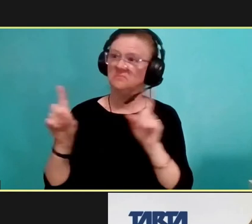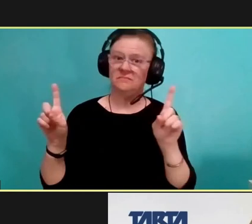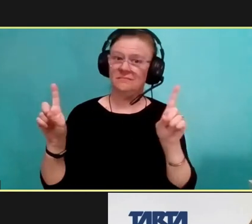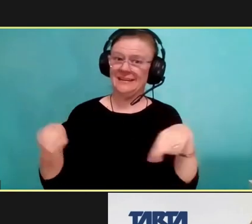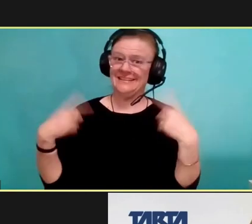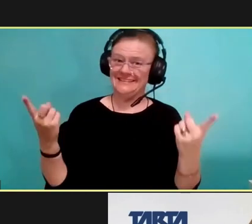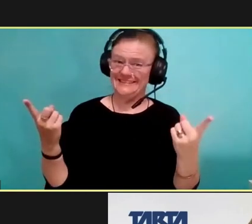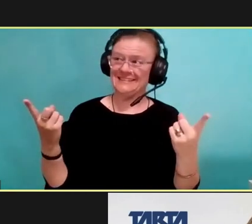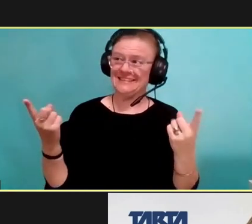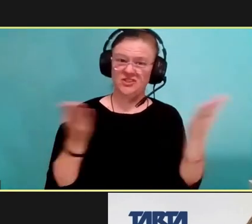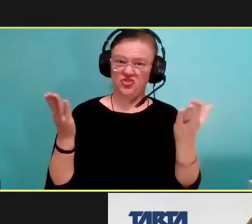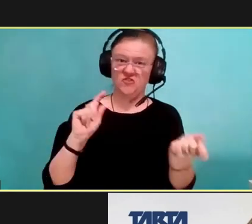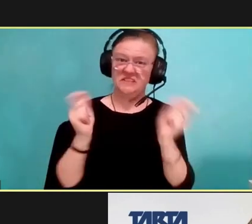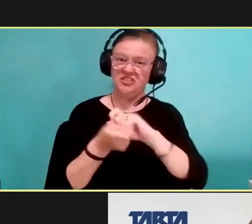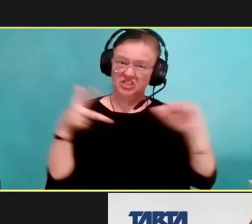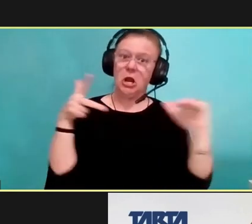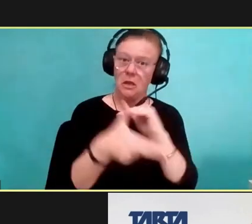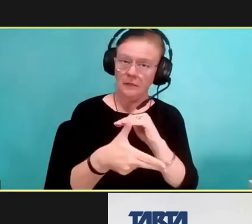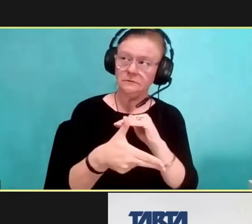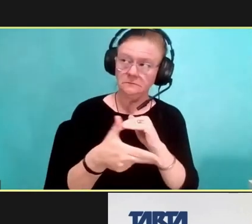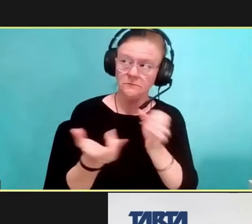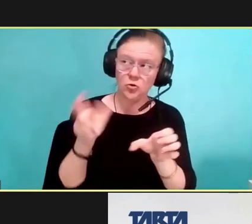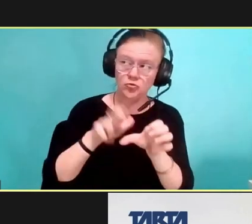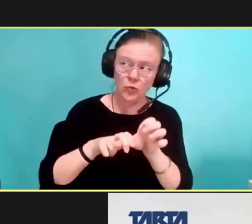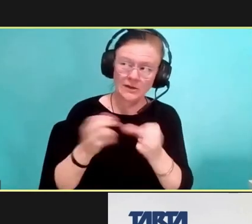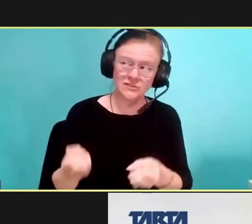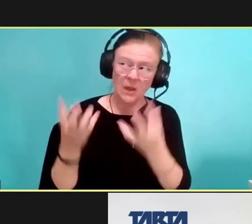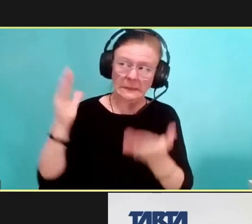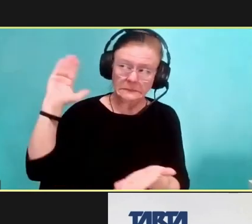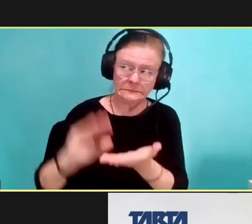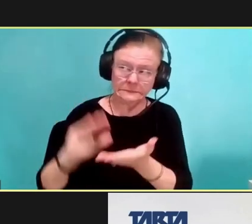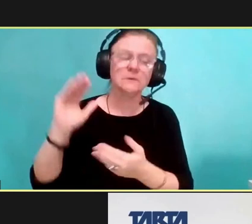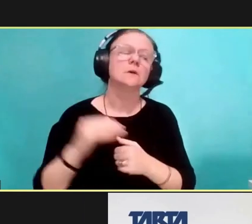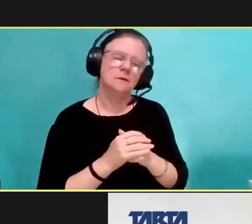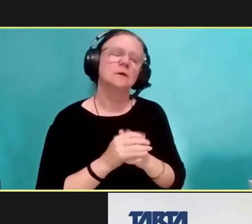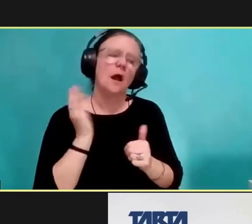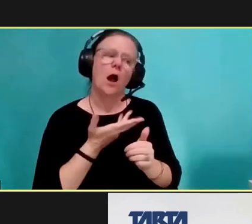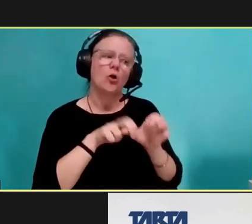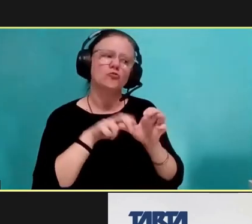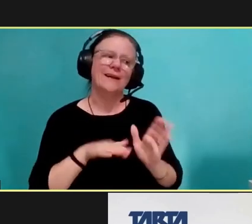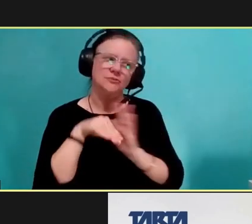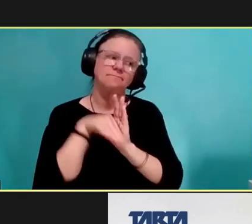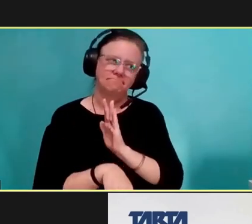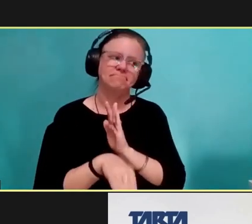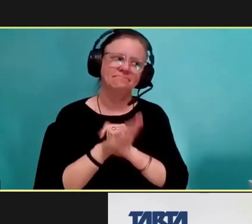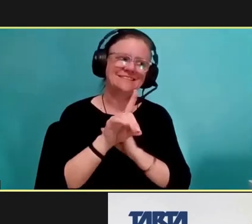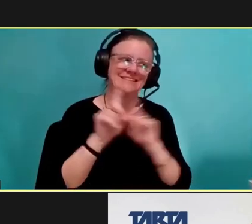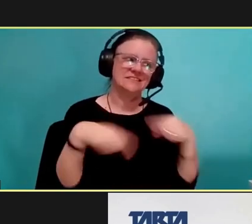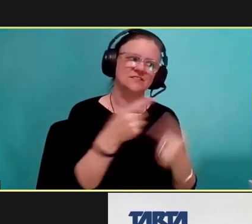due to major service changes? Sean Obviously, ridership took a major dip after March, Sean